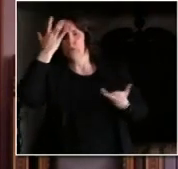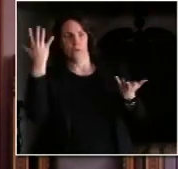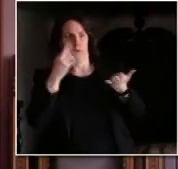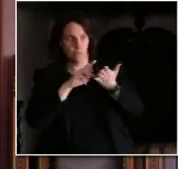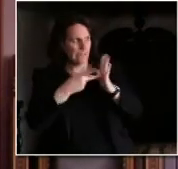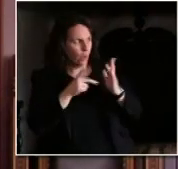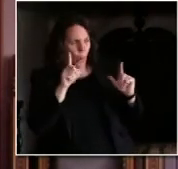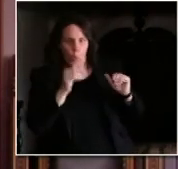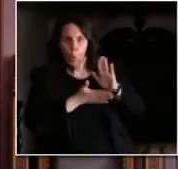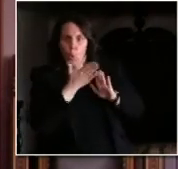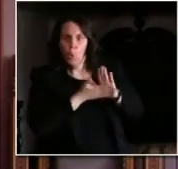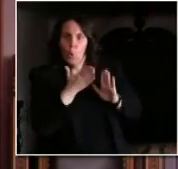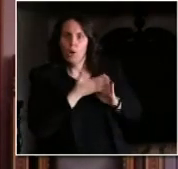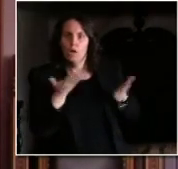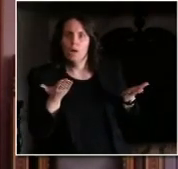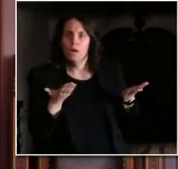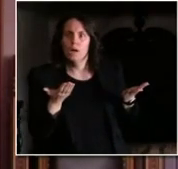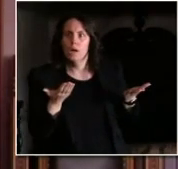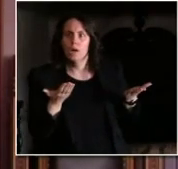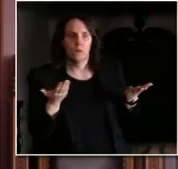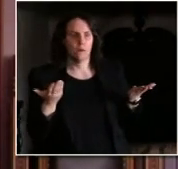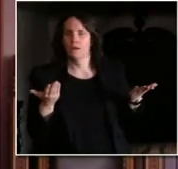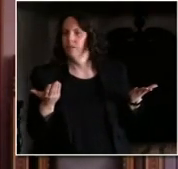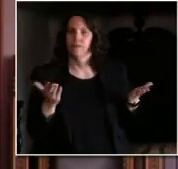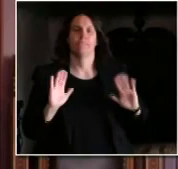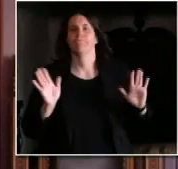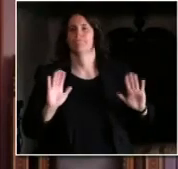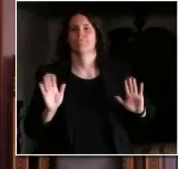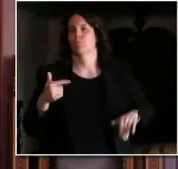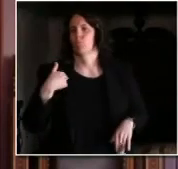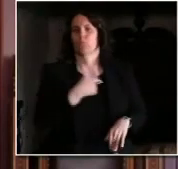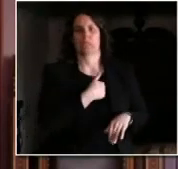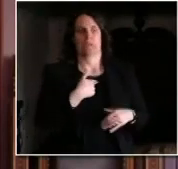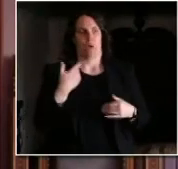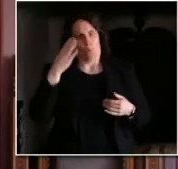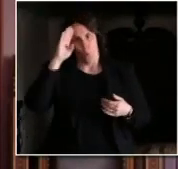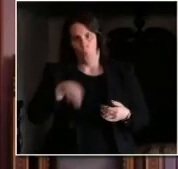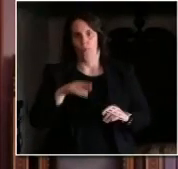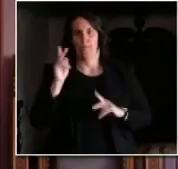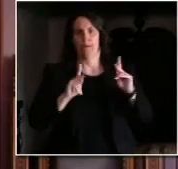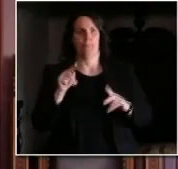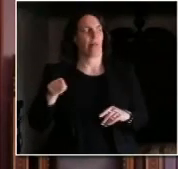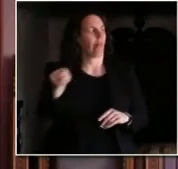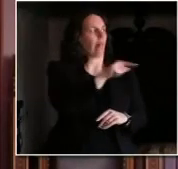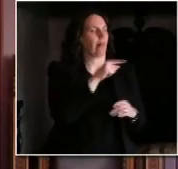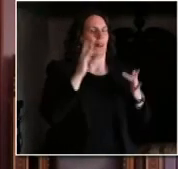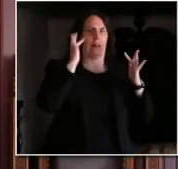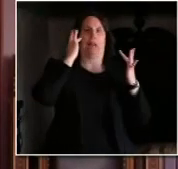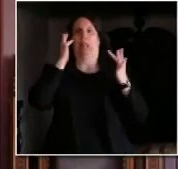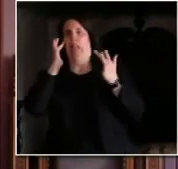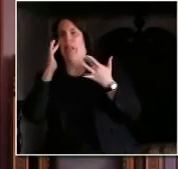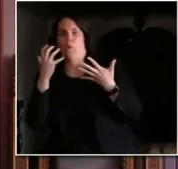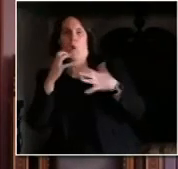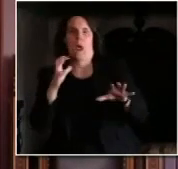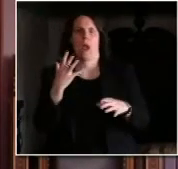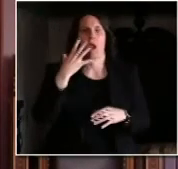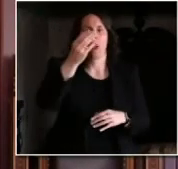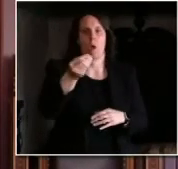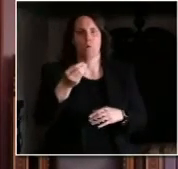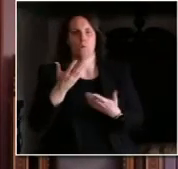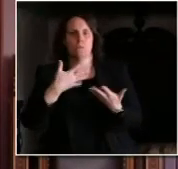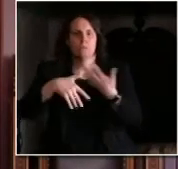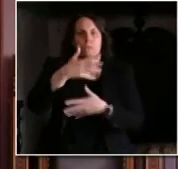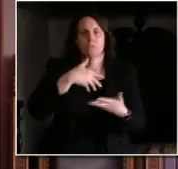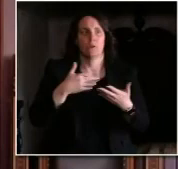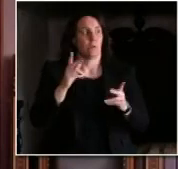comfortable about spending their money and increasing the economic growth of our state. so I understand